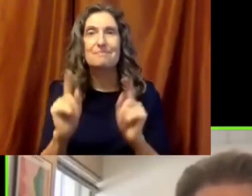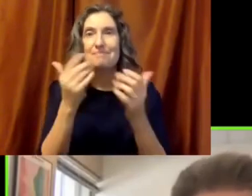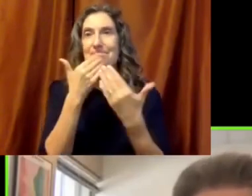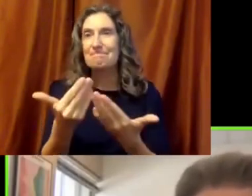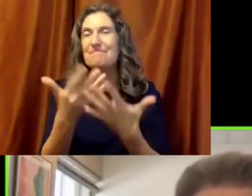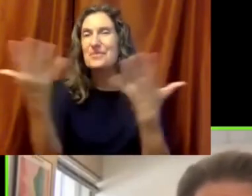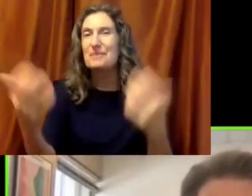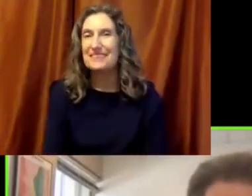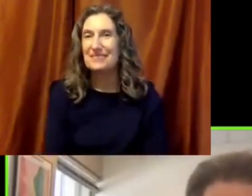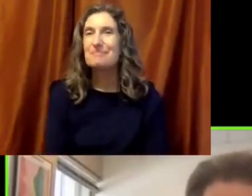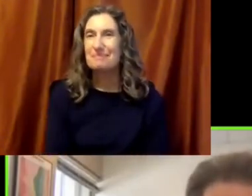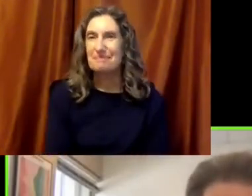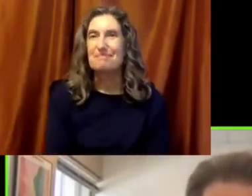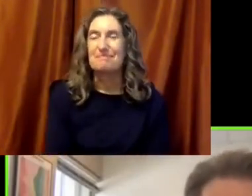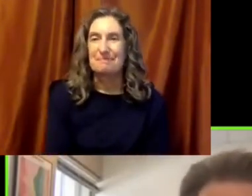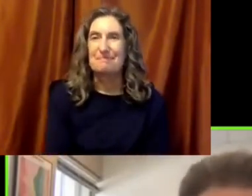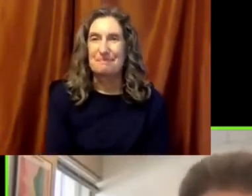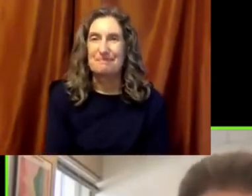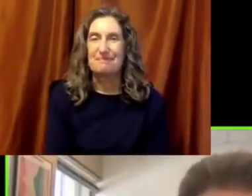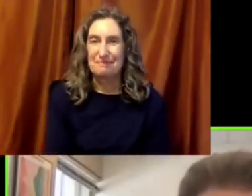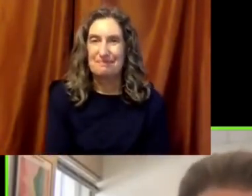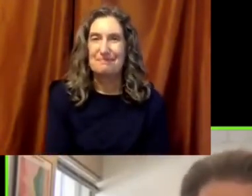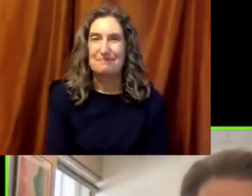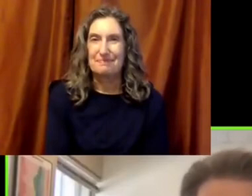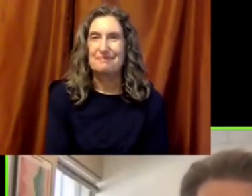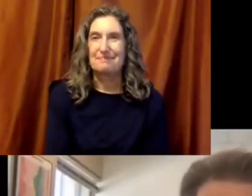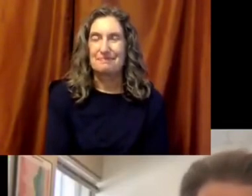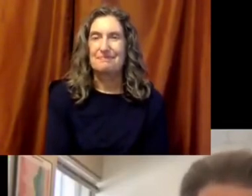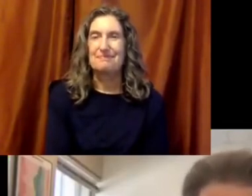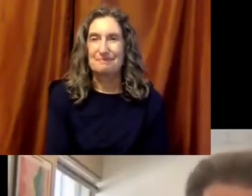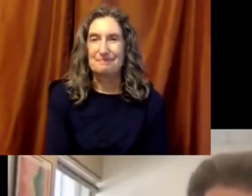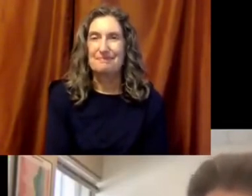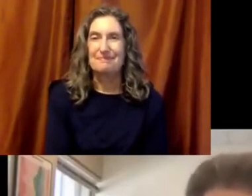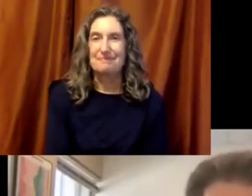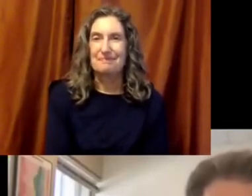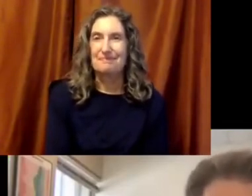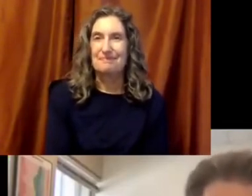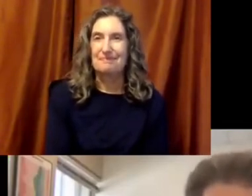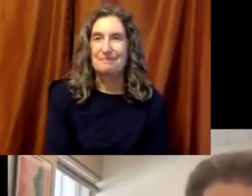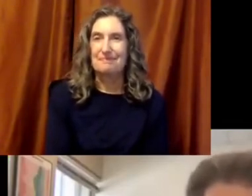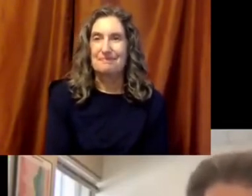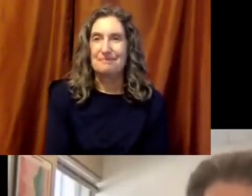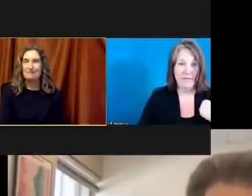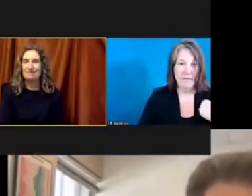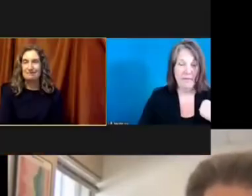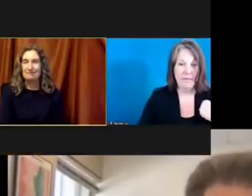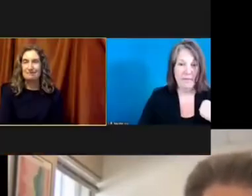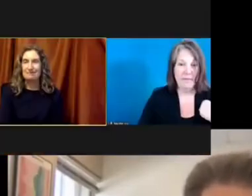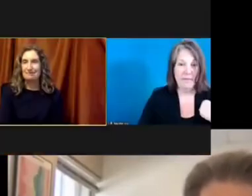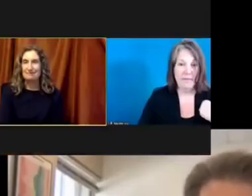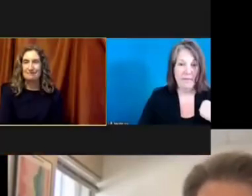to actually build back better. Thank you so much. Thank you. Pleasure to be with you. Take care.